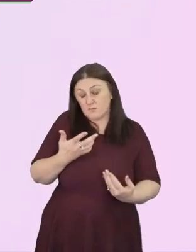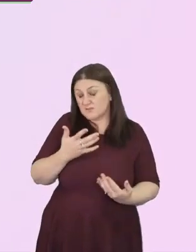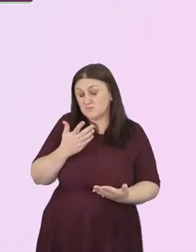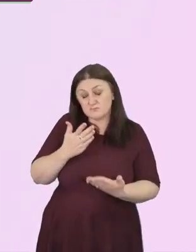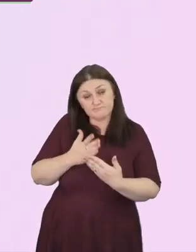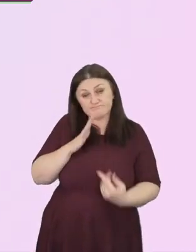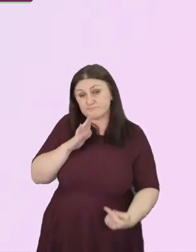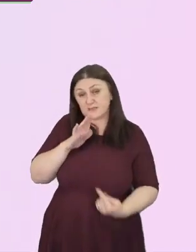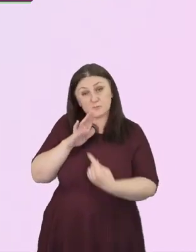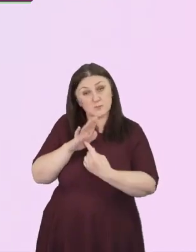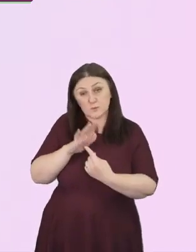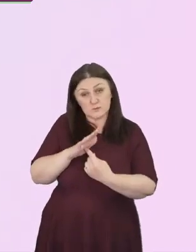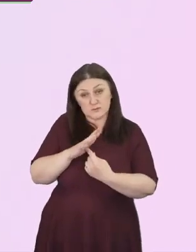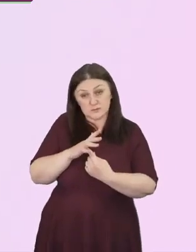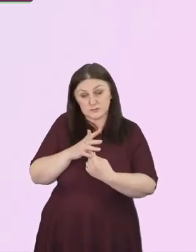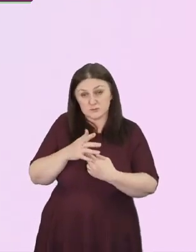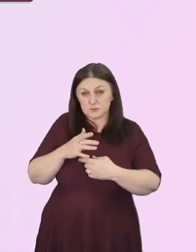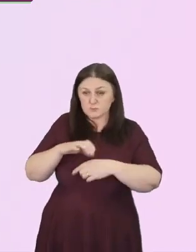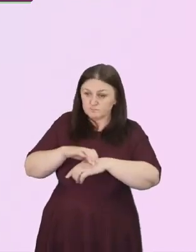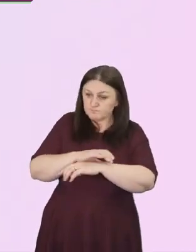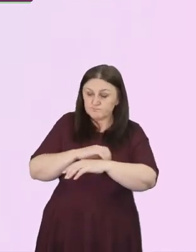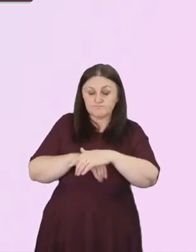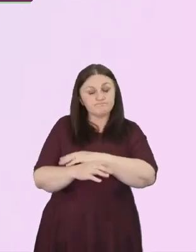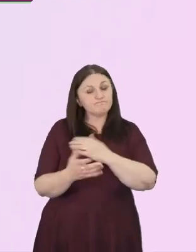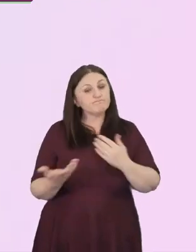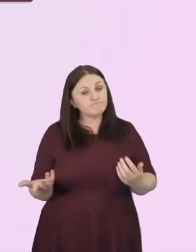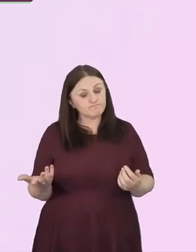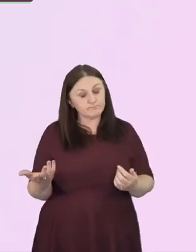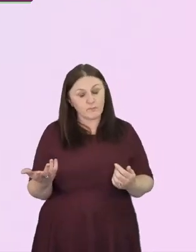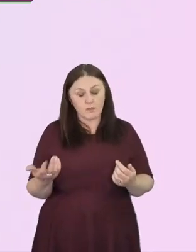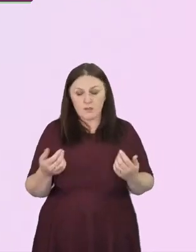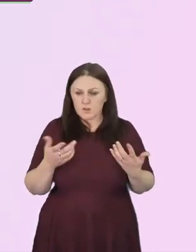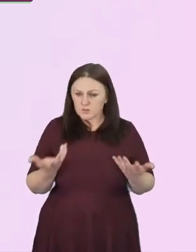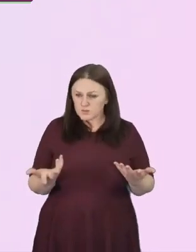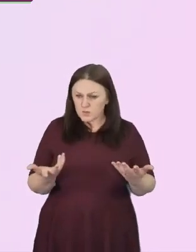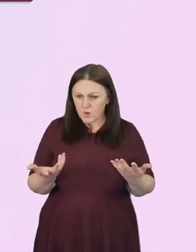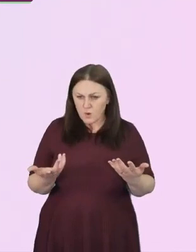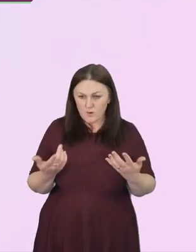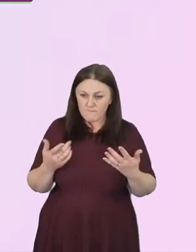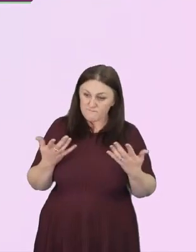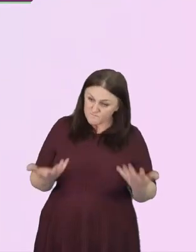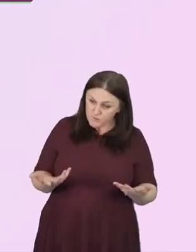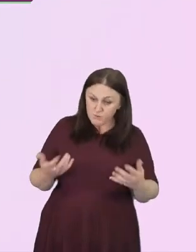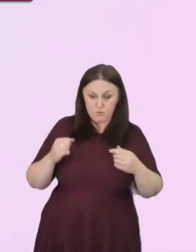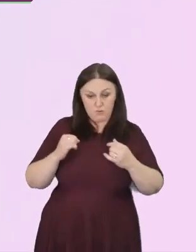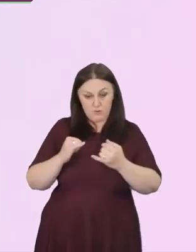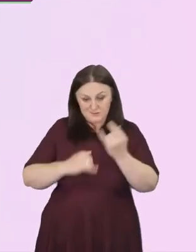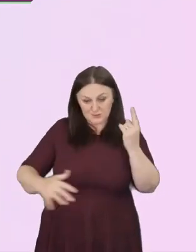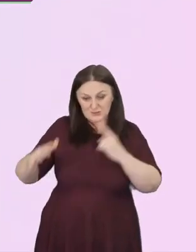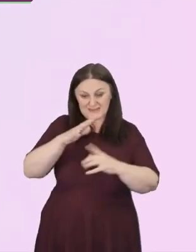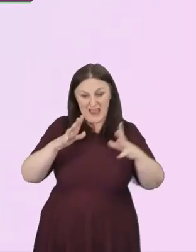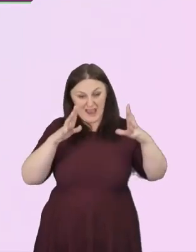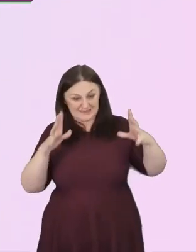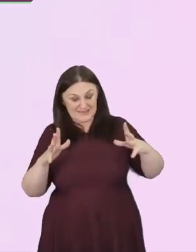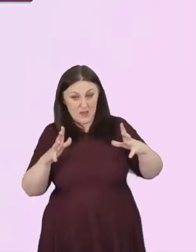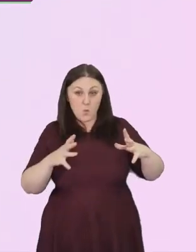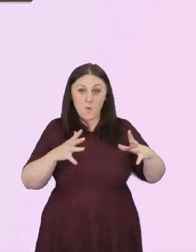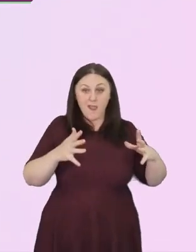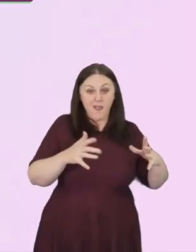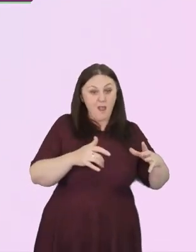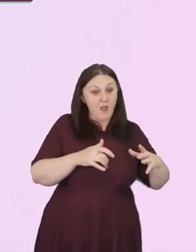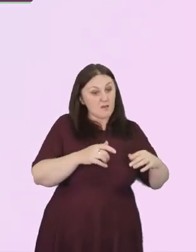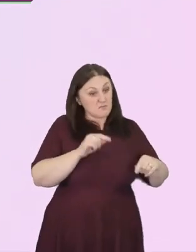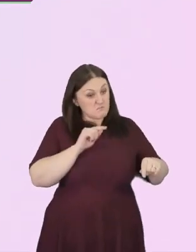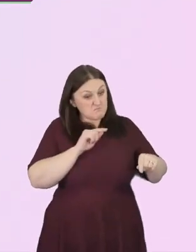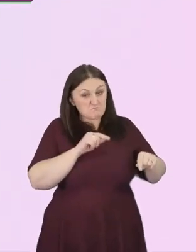Just a reflection then, why is it so hard for a majority white society and a majority white church